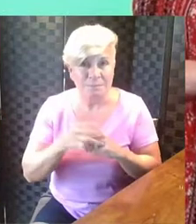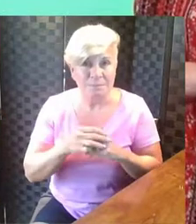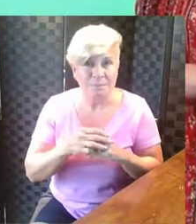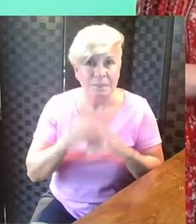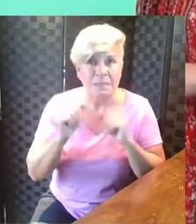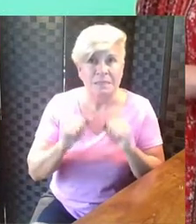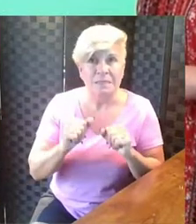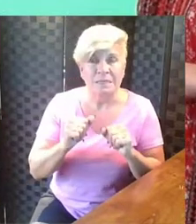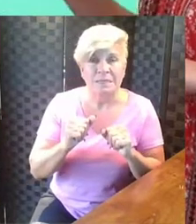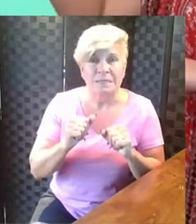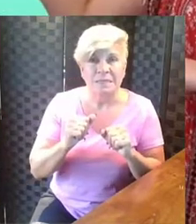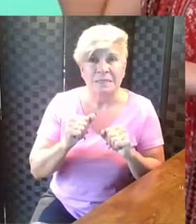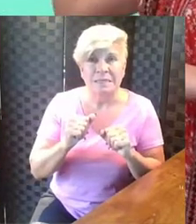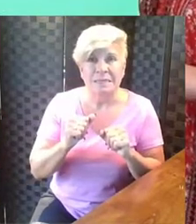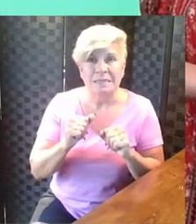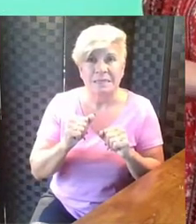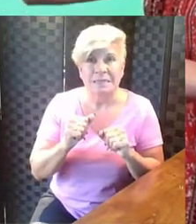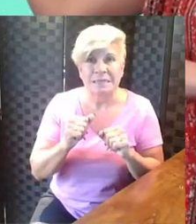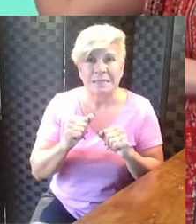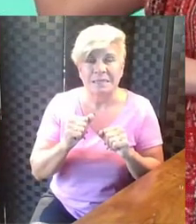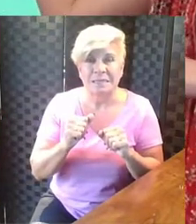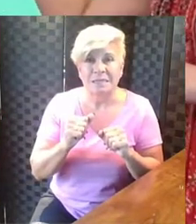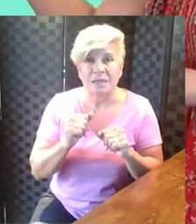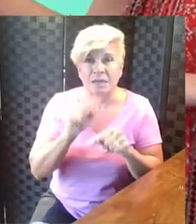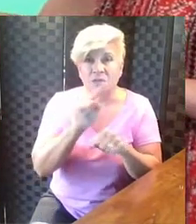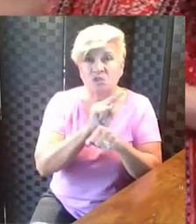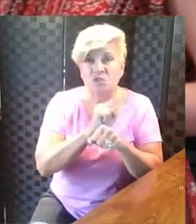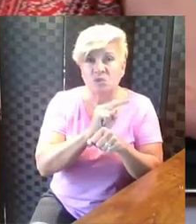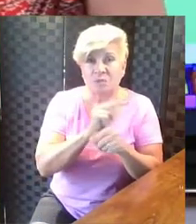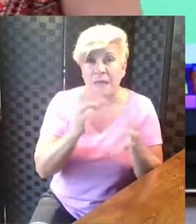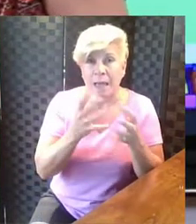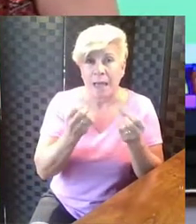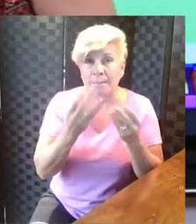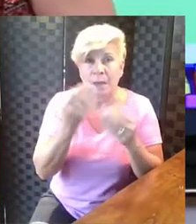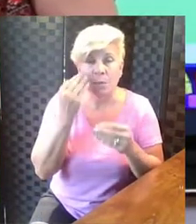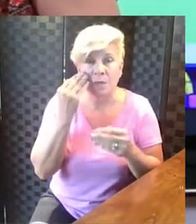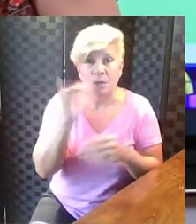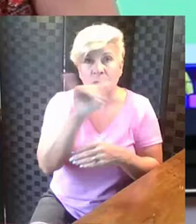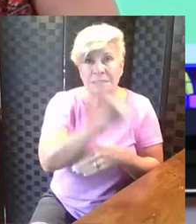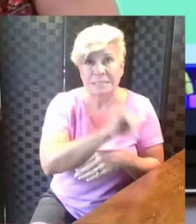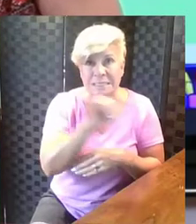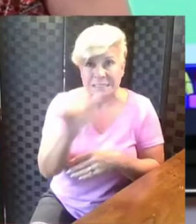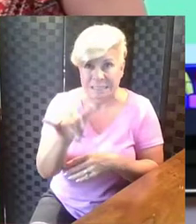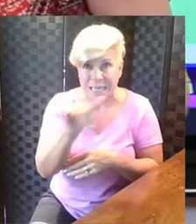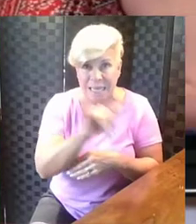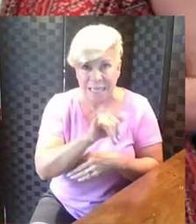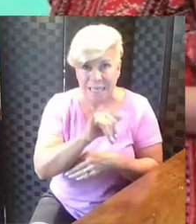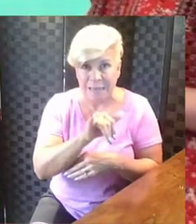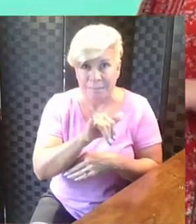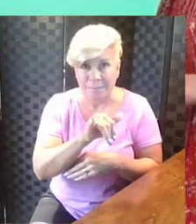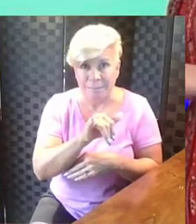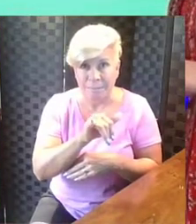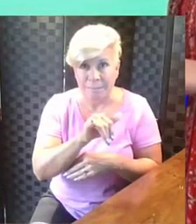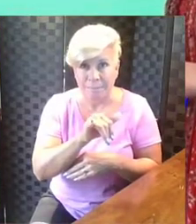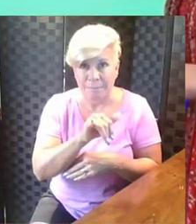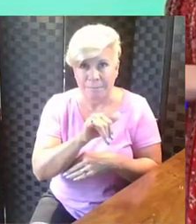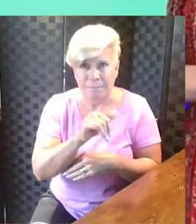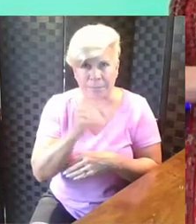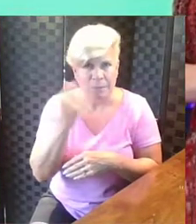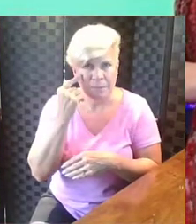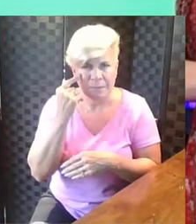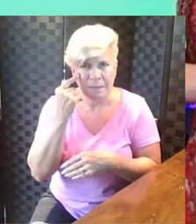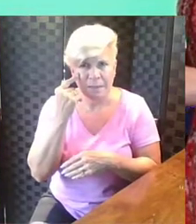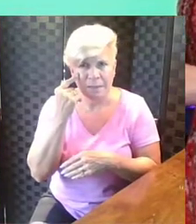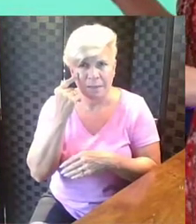We can take the amount that we know is the same. So we had six. And we think, hmm,